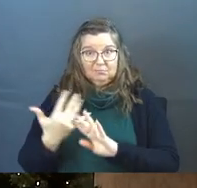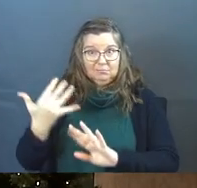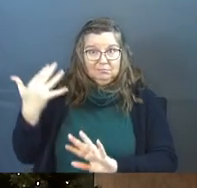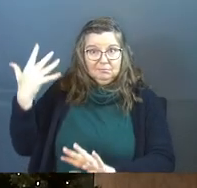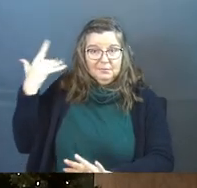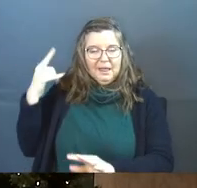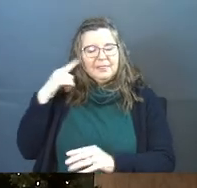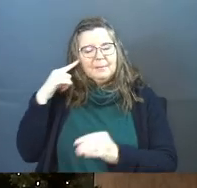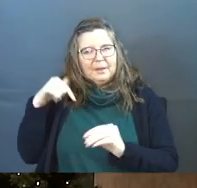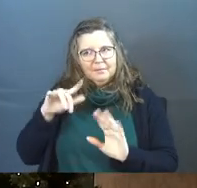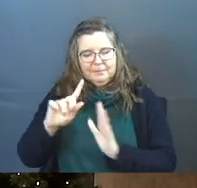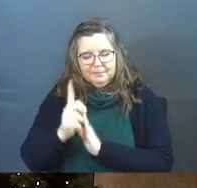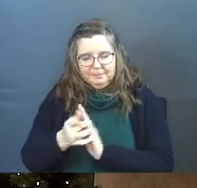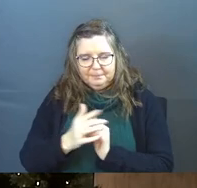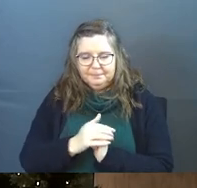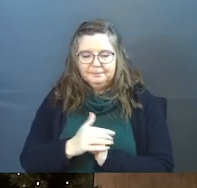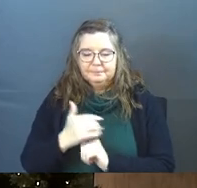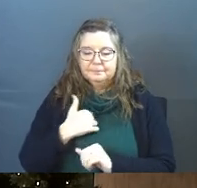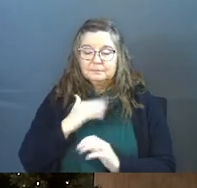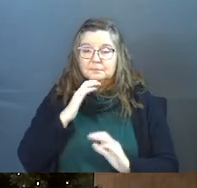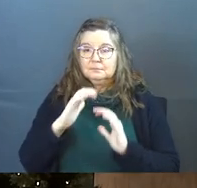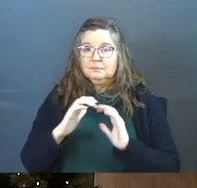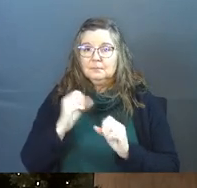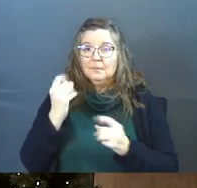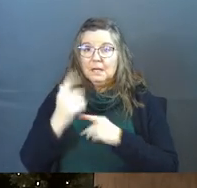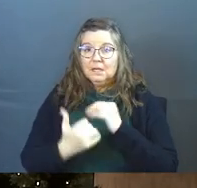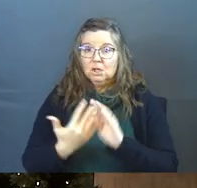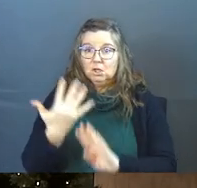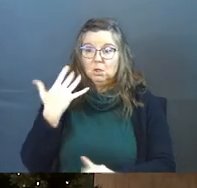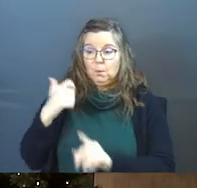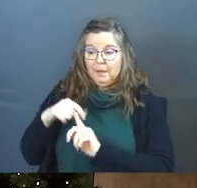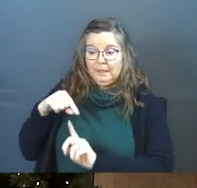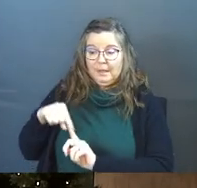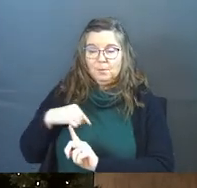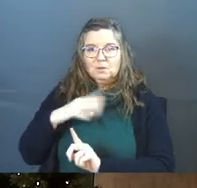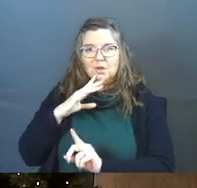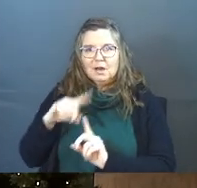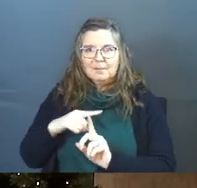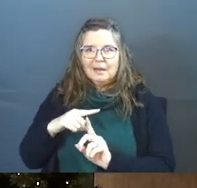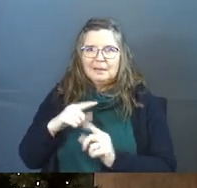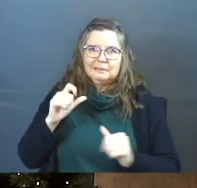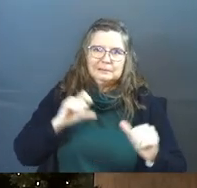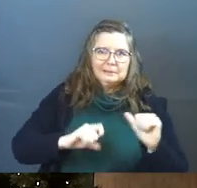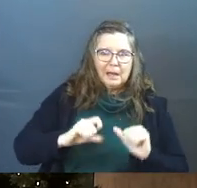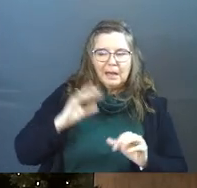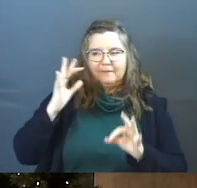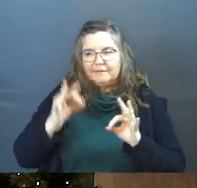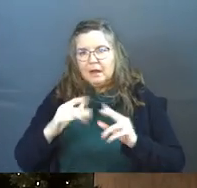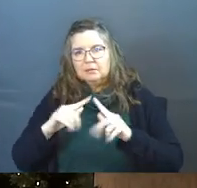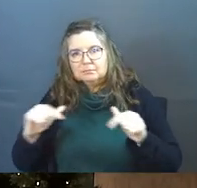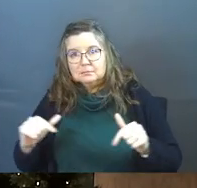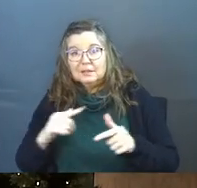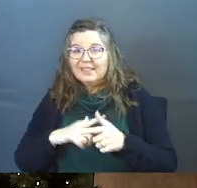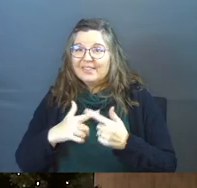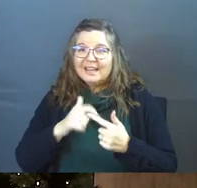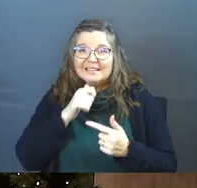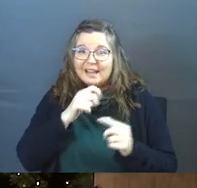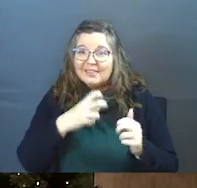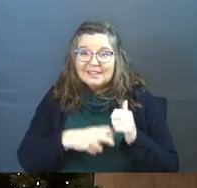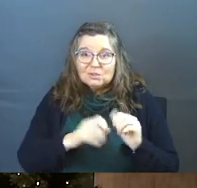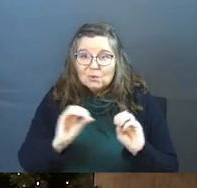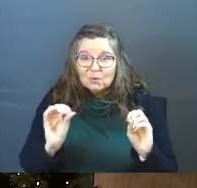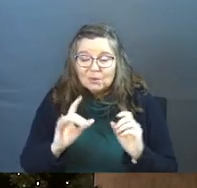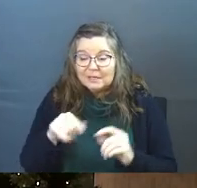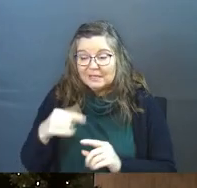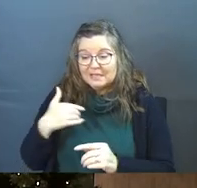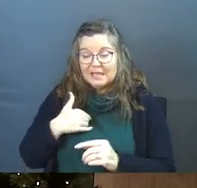ago with him, think about this for a second. I'd had this conversation years ago with him, and we're talking about science and faith and stuff like that. That's not the issue